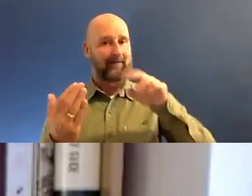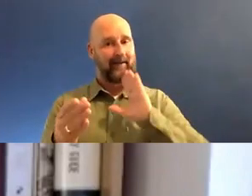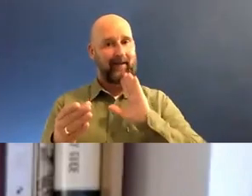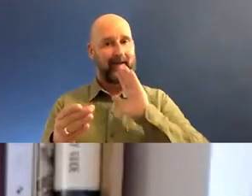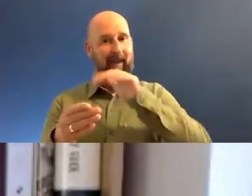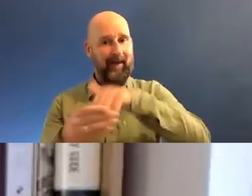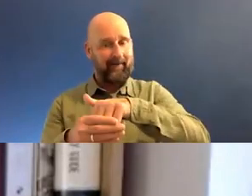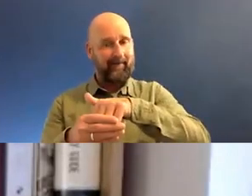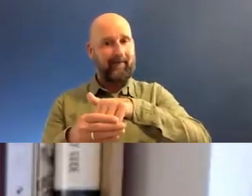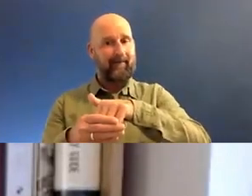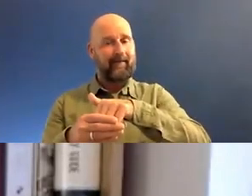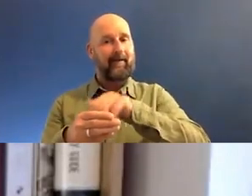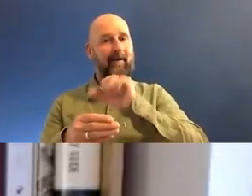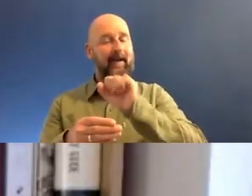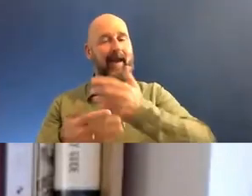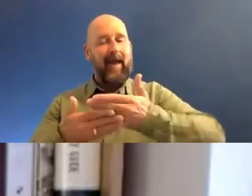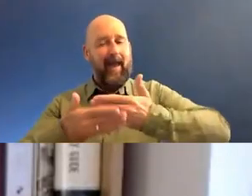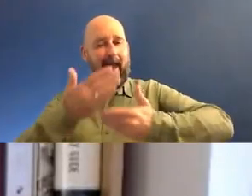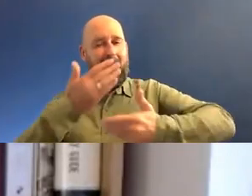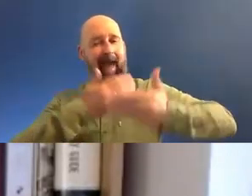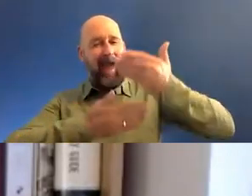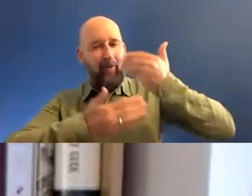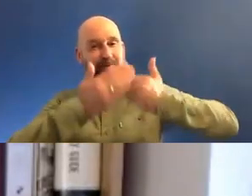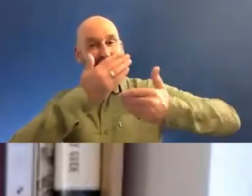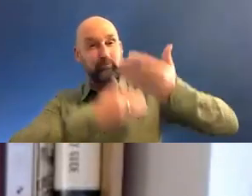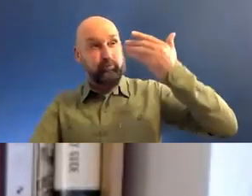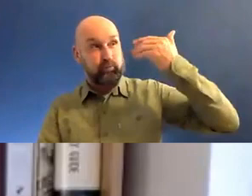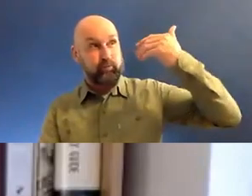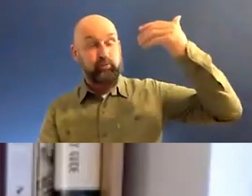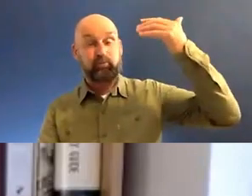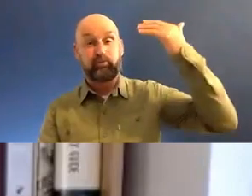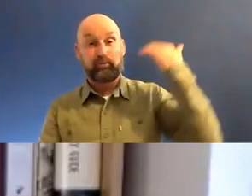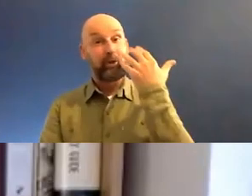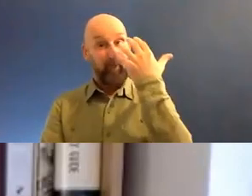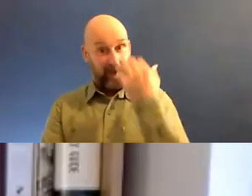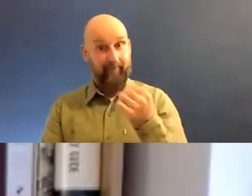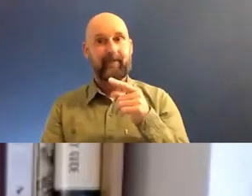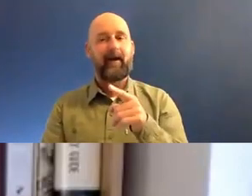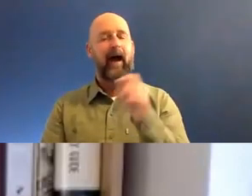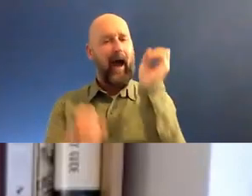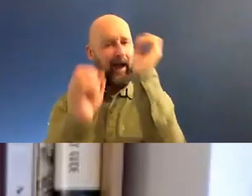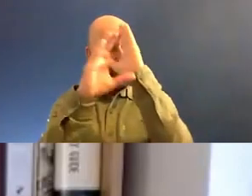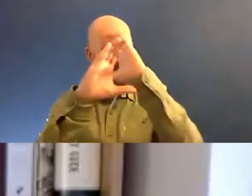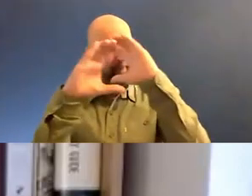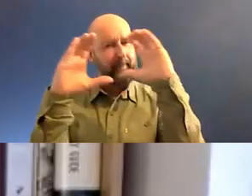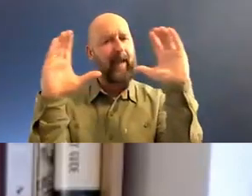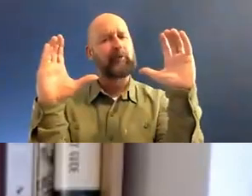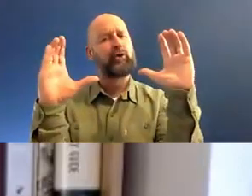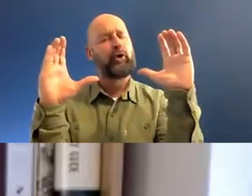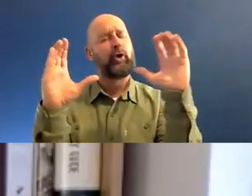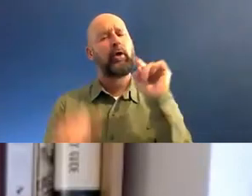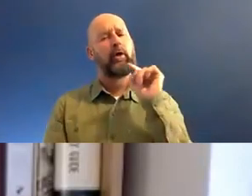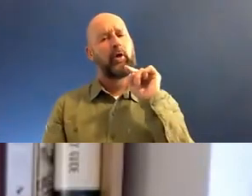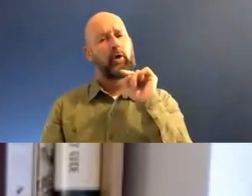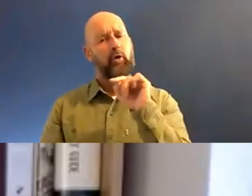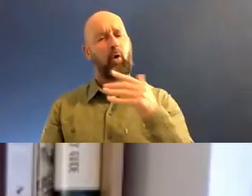this incredibly long heritage. Um, and, um, uh, I imagine that at some stage in your